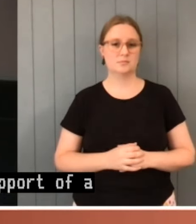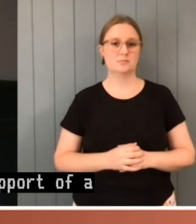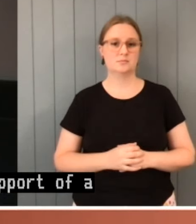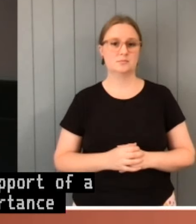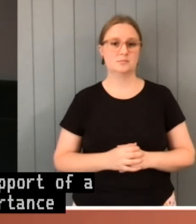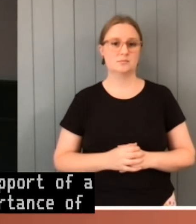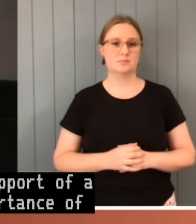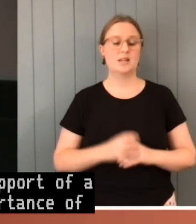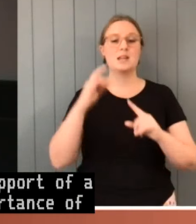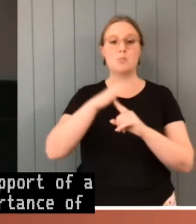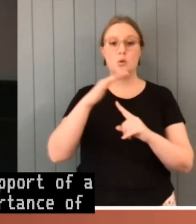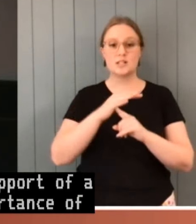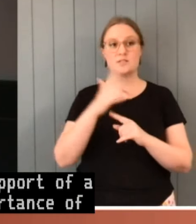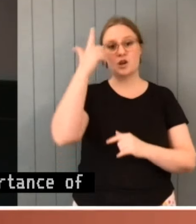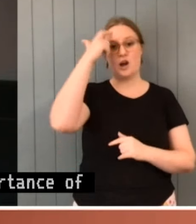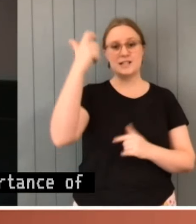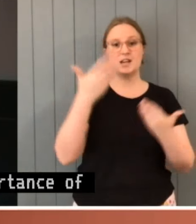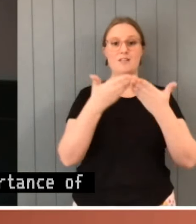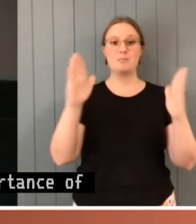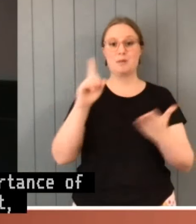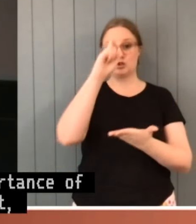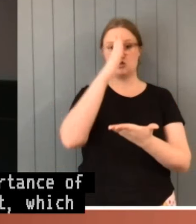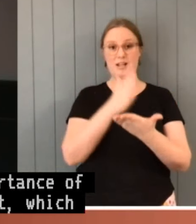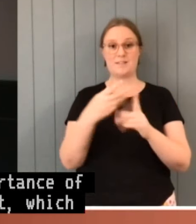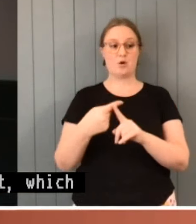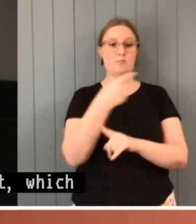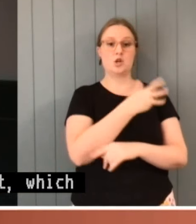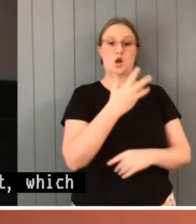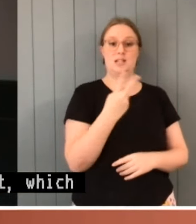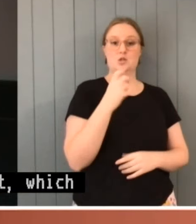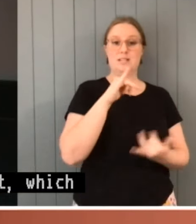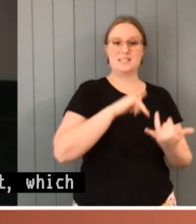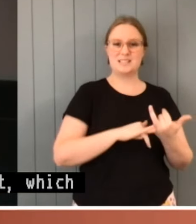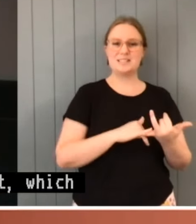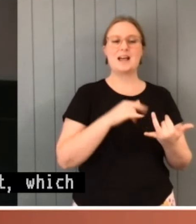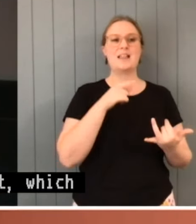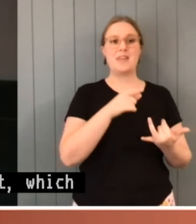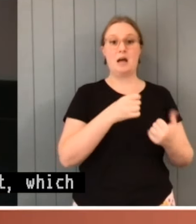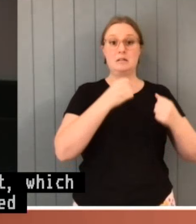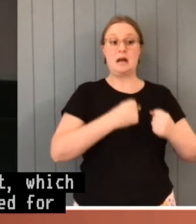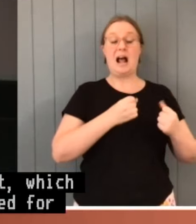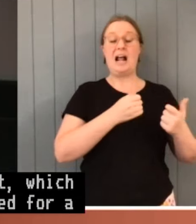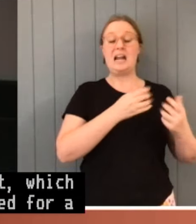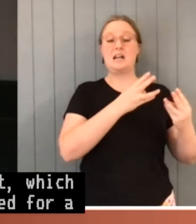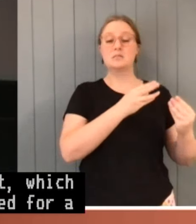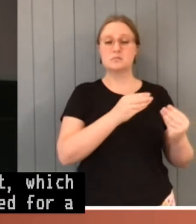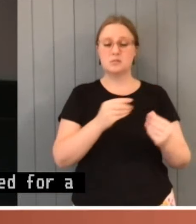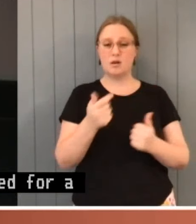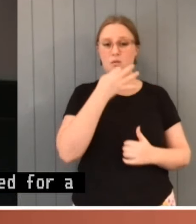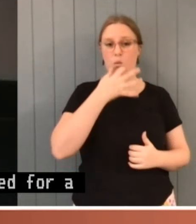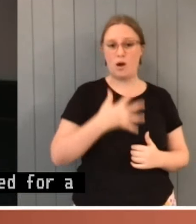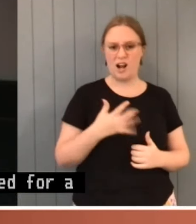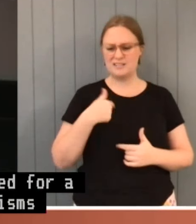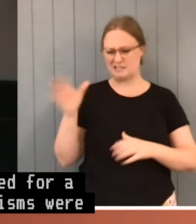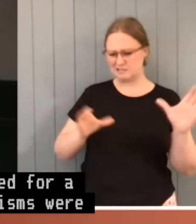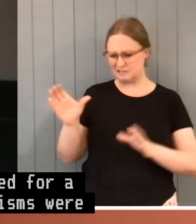elucidated back in the 1920s, waned for a while as specific mechanisms were created for the oversight and accountability